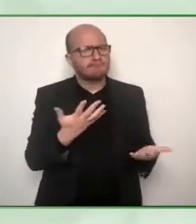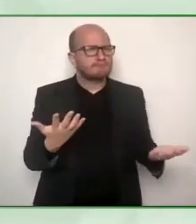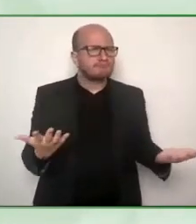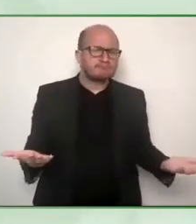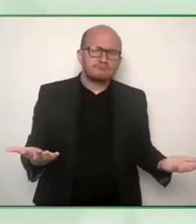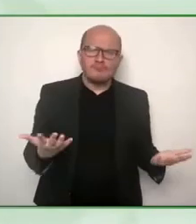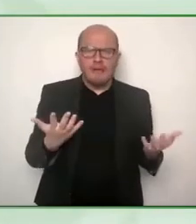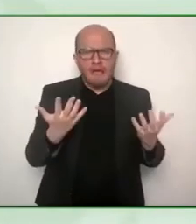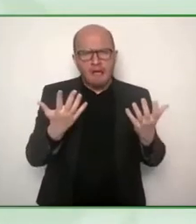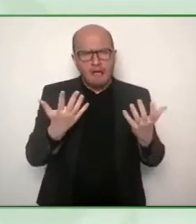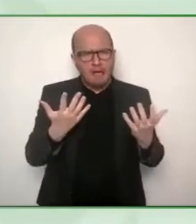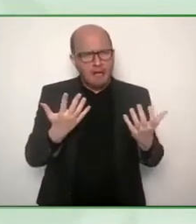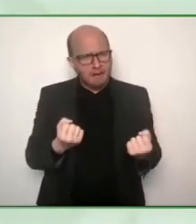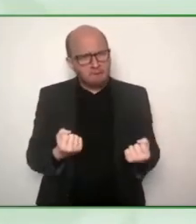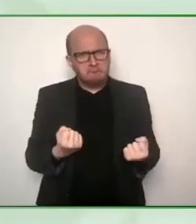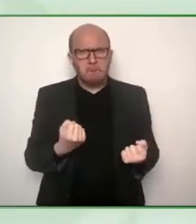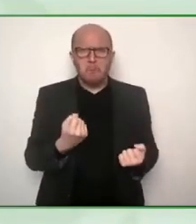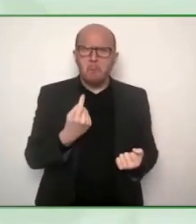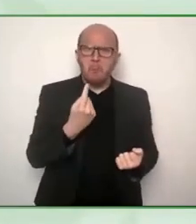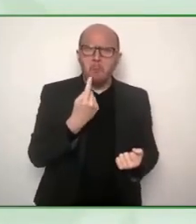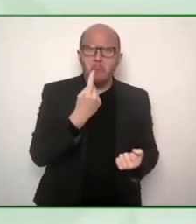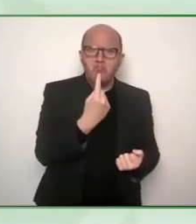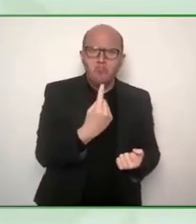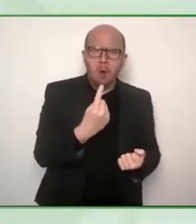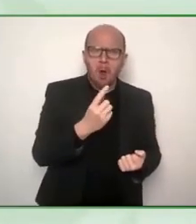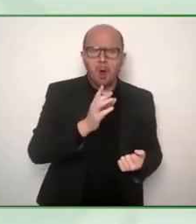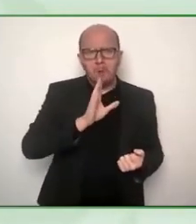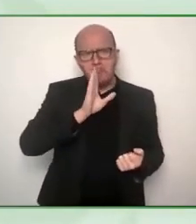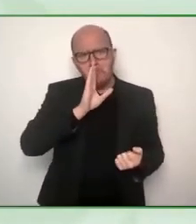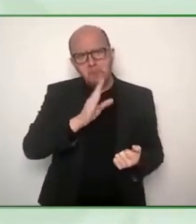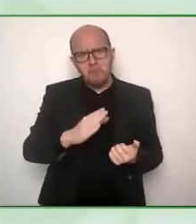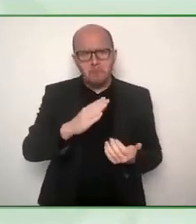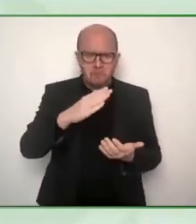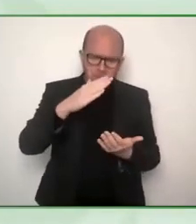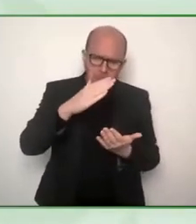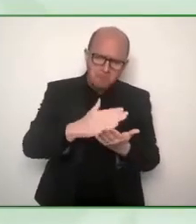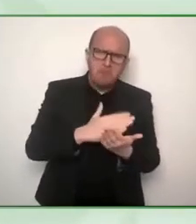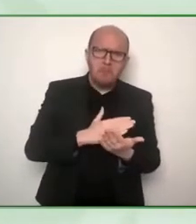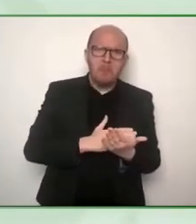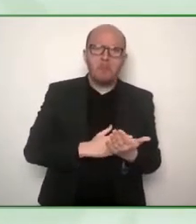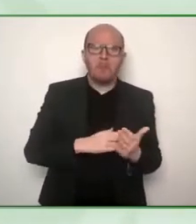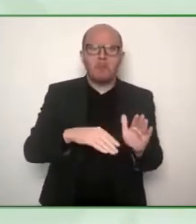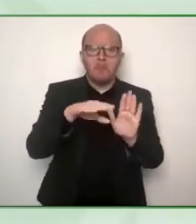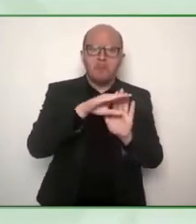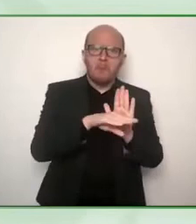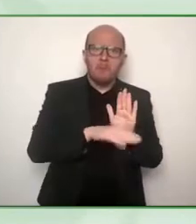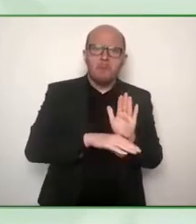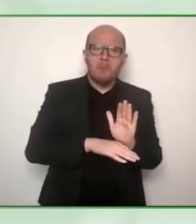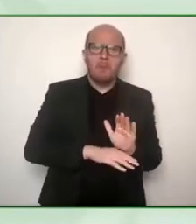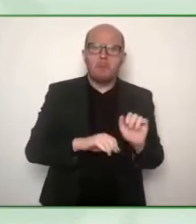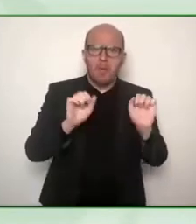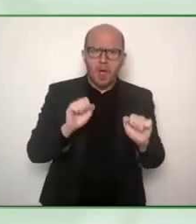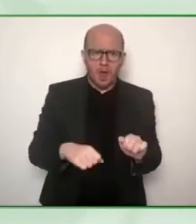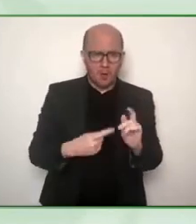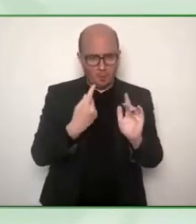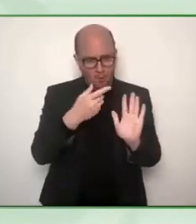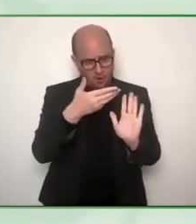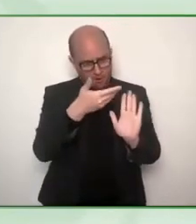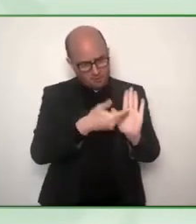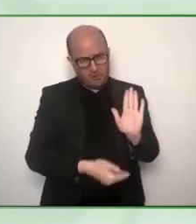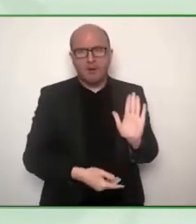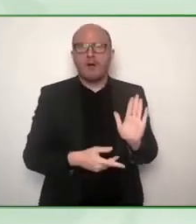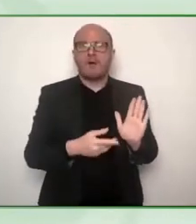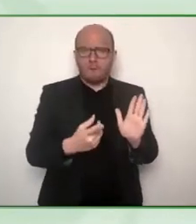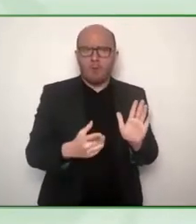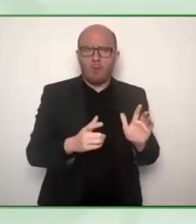you think would work to help people with disabilities everywhere? Absolutely, I think one of the